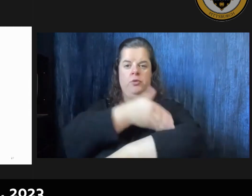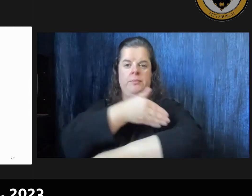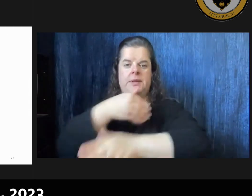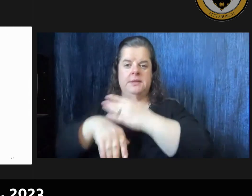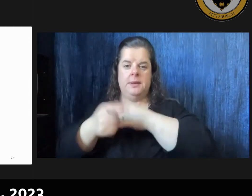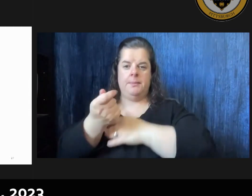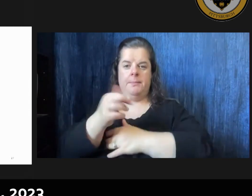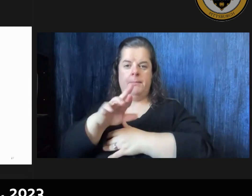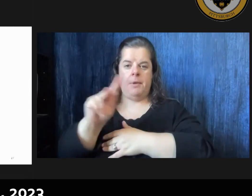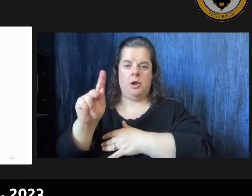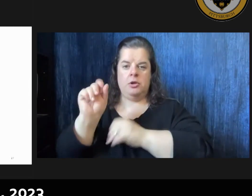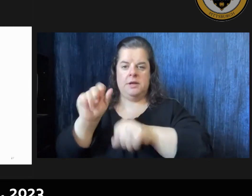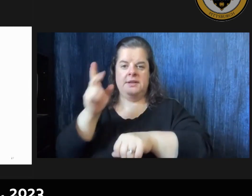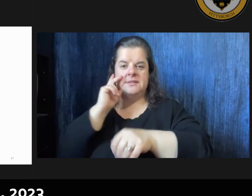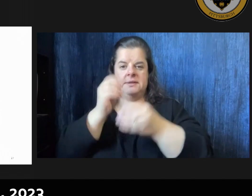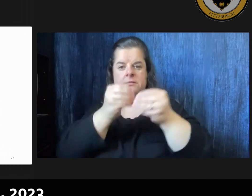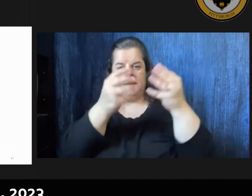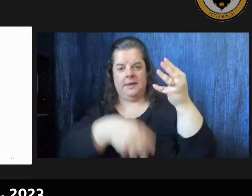see those listed there